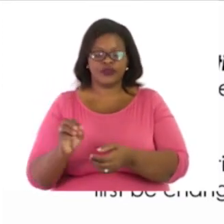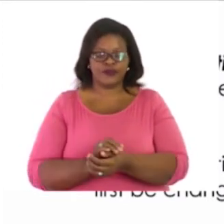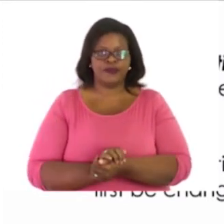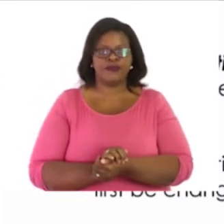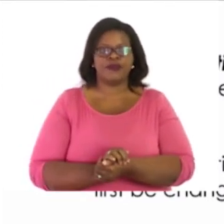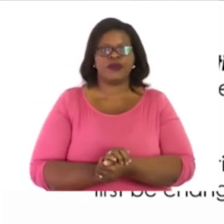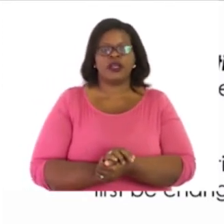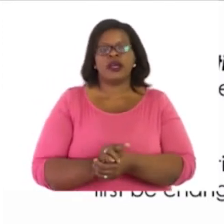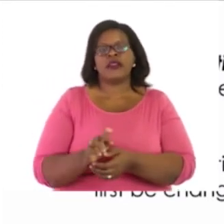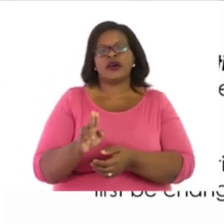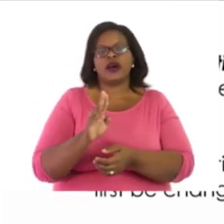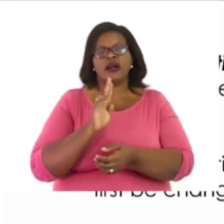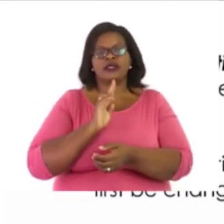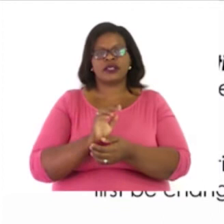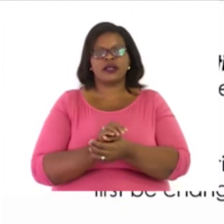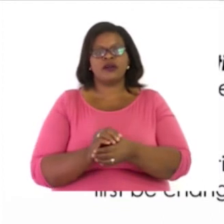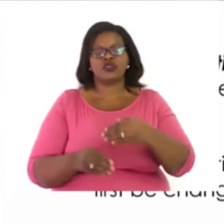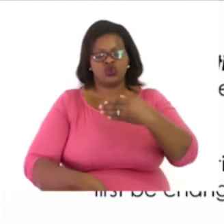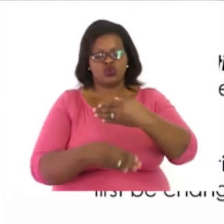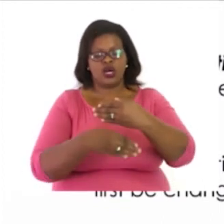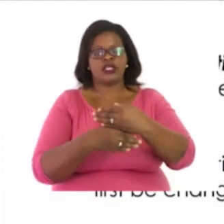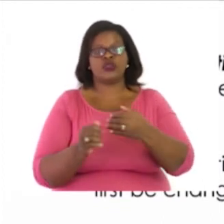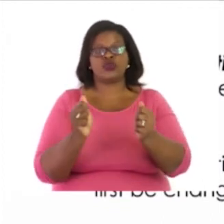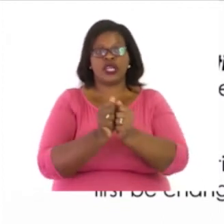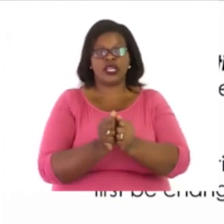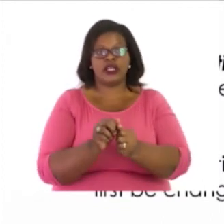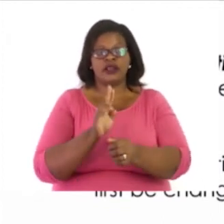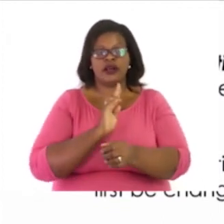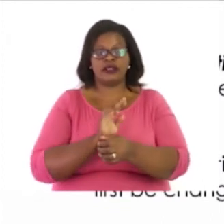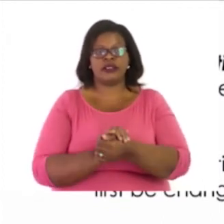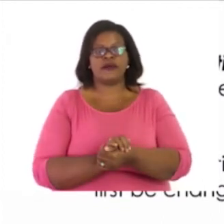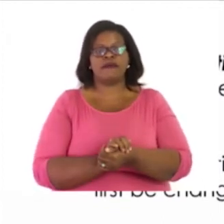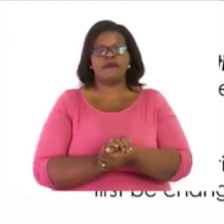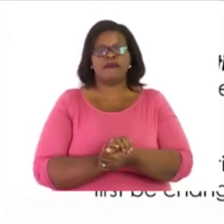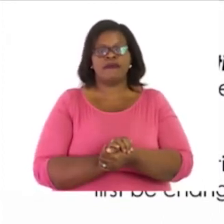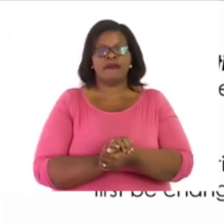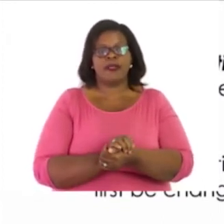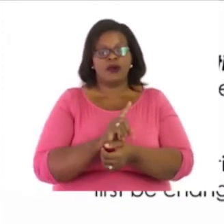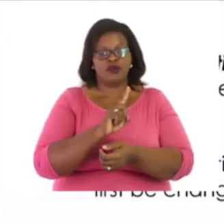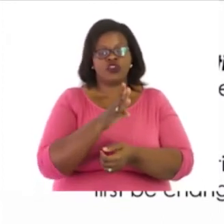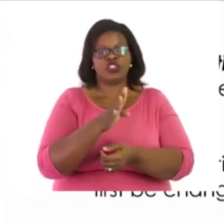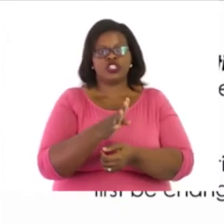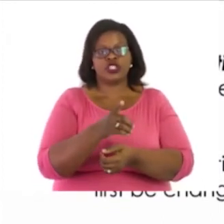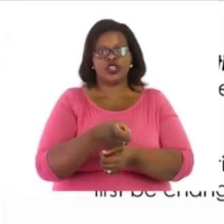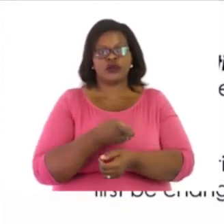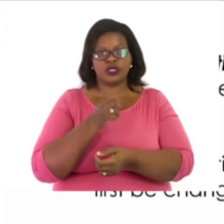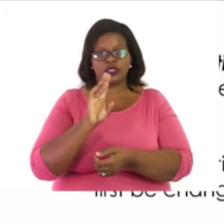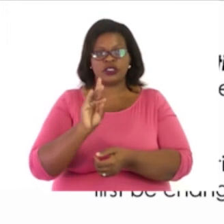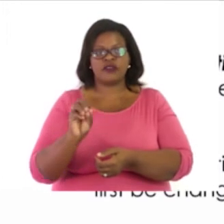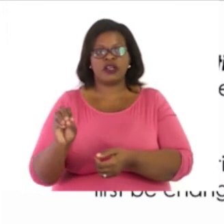And now, we add it together. And if I add 14,700